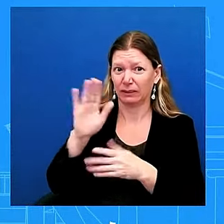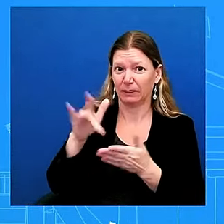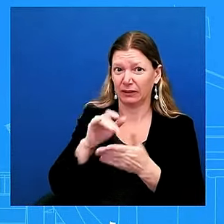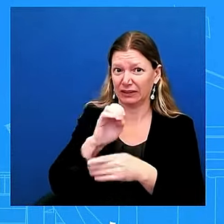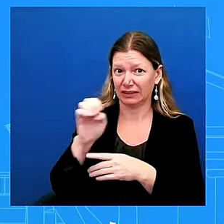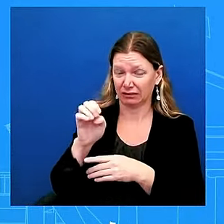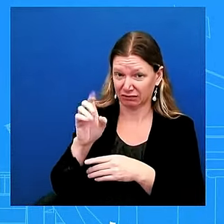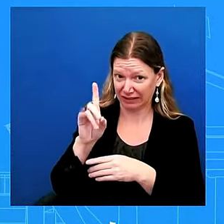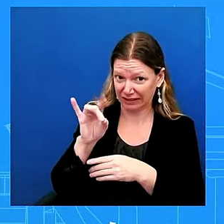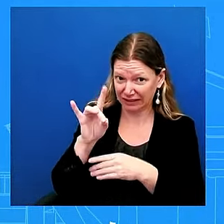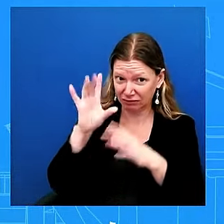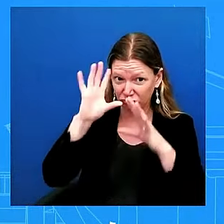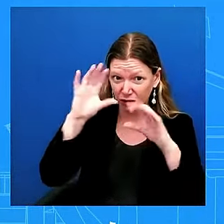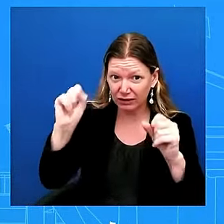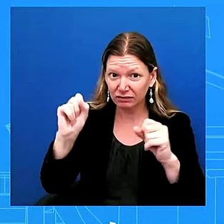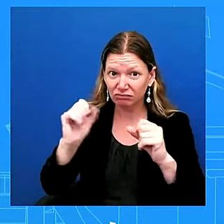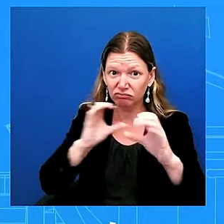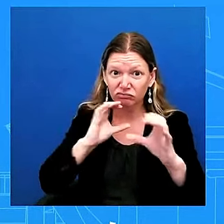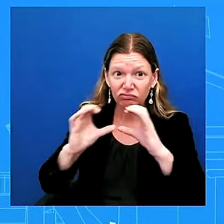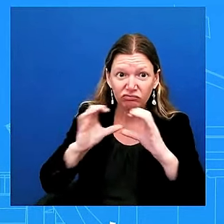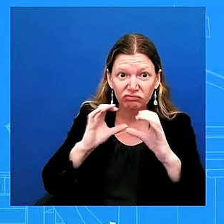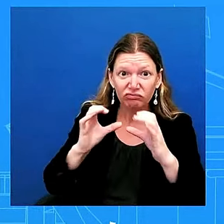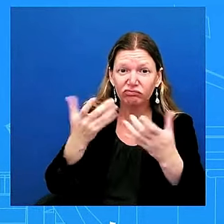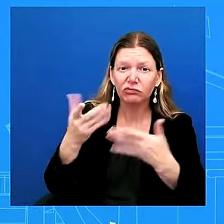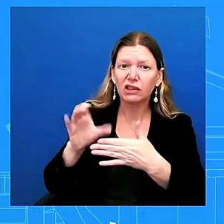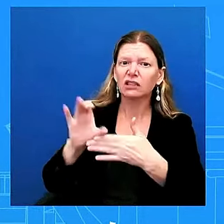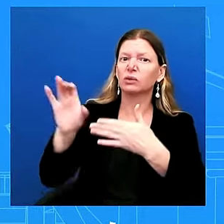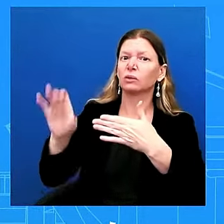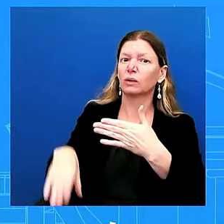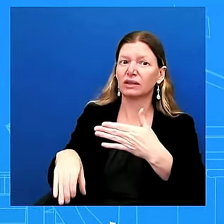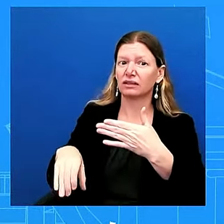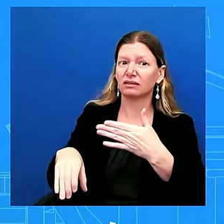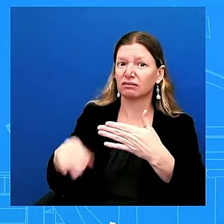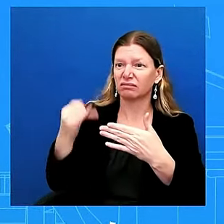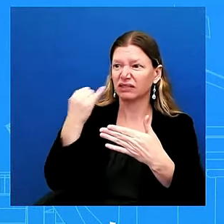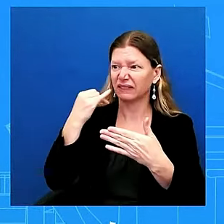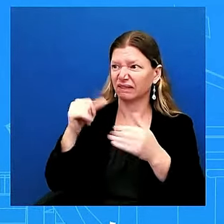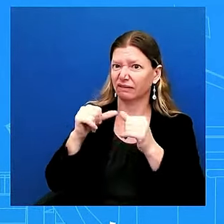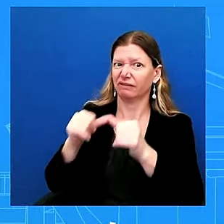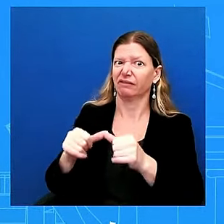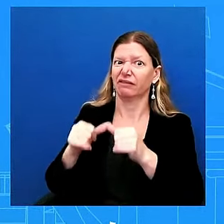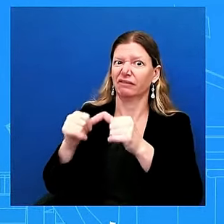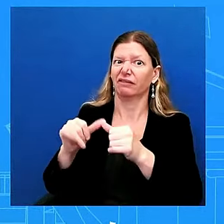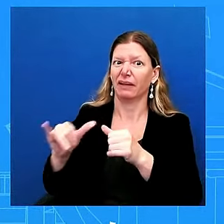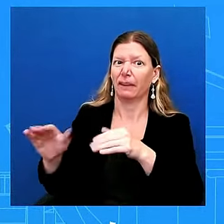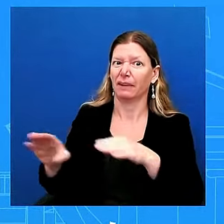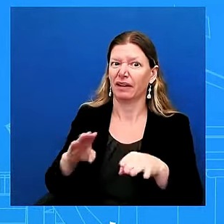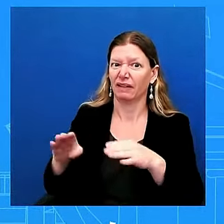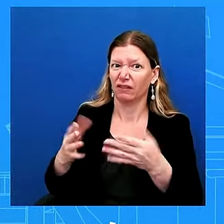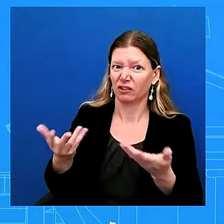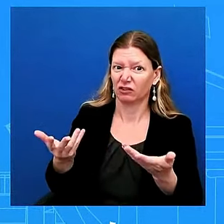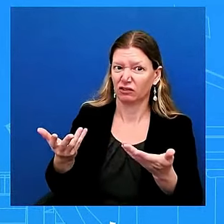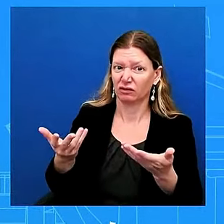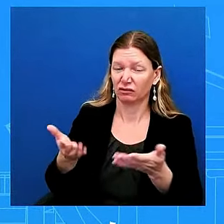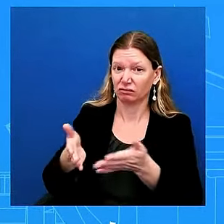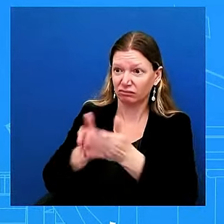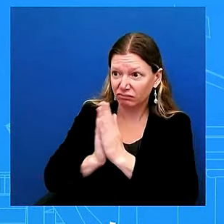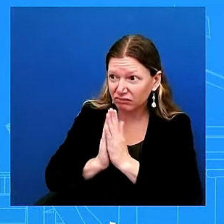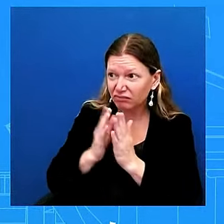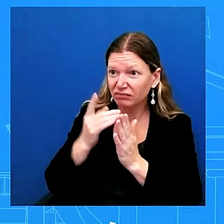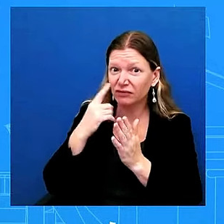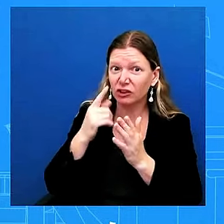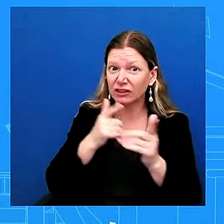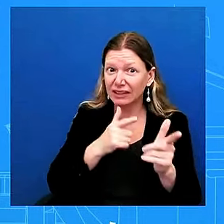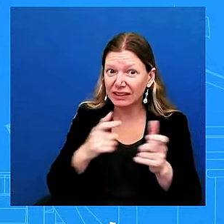for this continued behavior in addition to his wish for a ceasefire did he for example um say that maybe